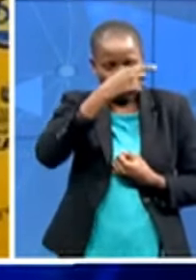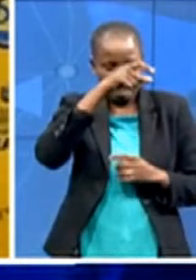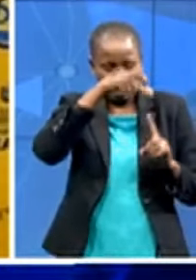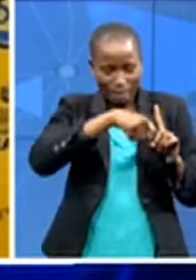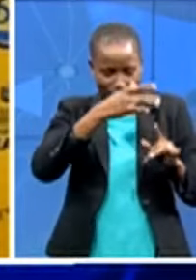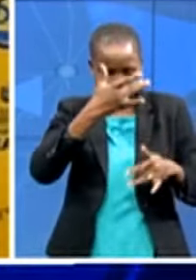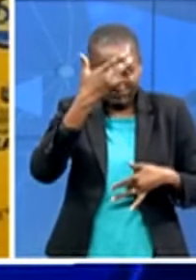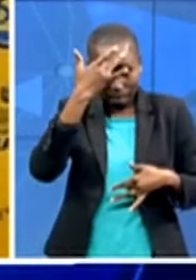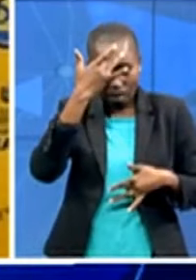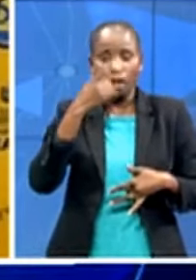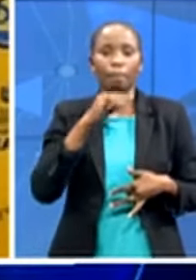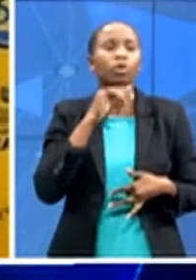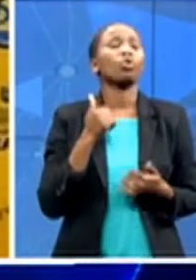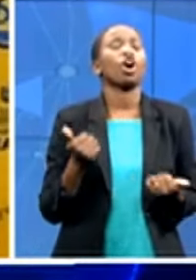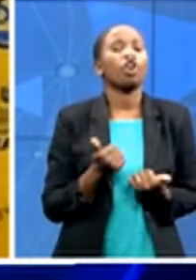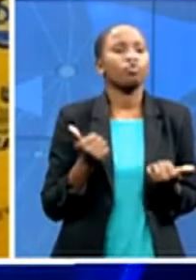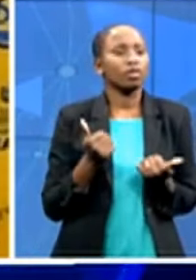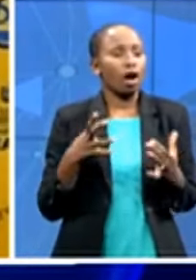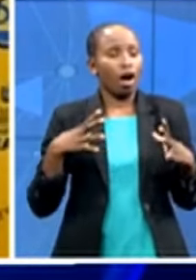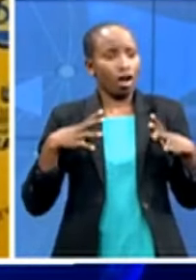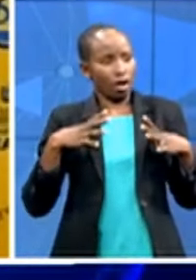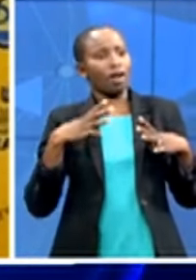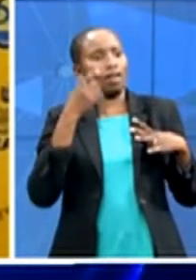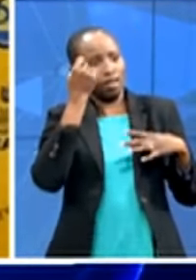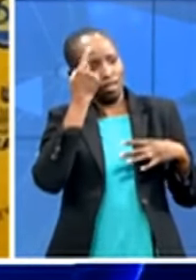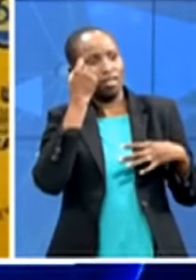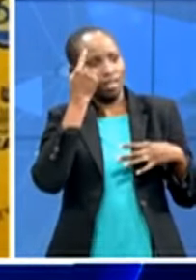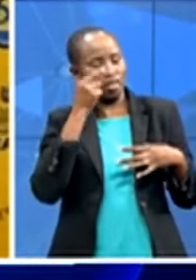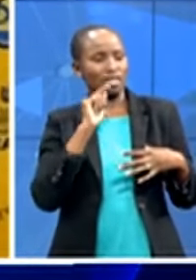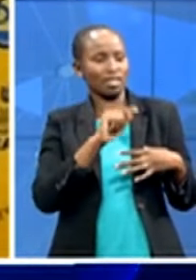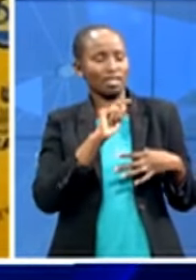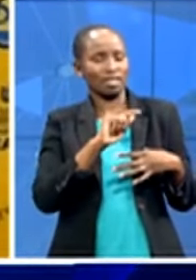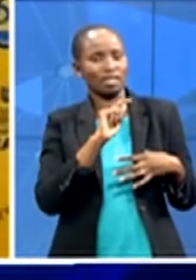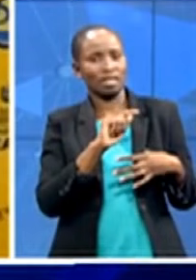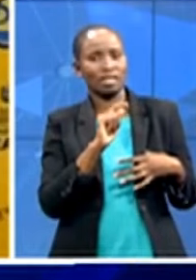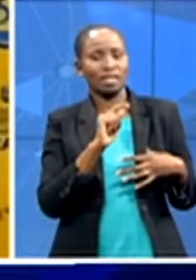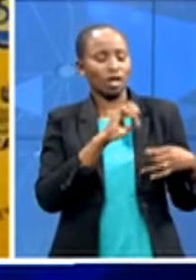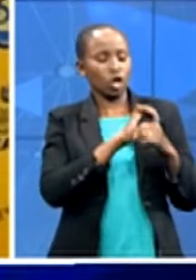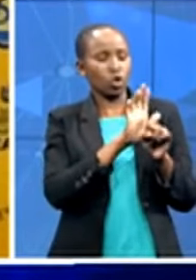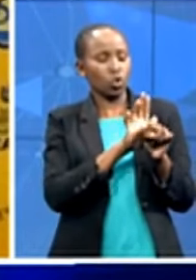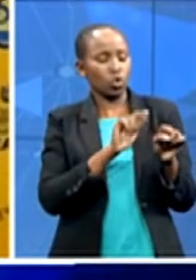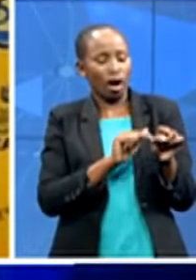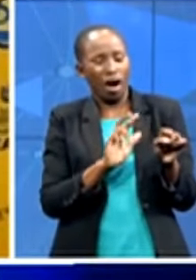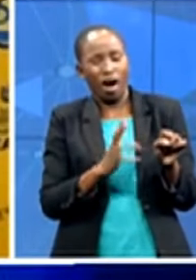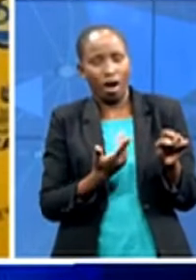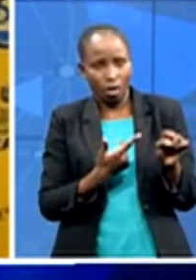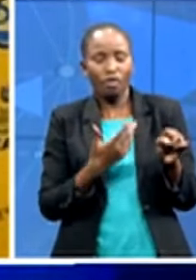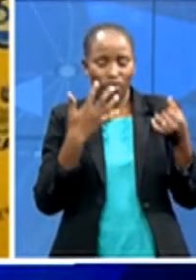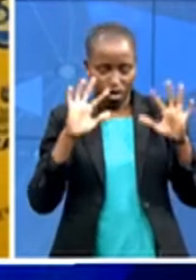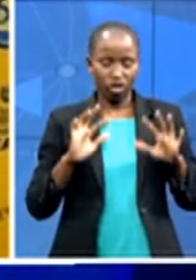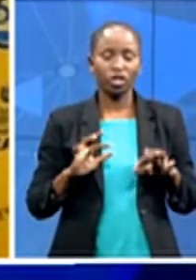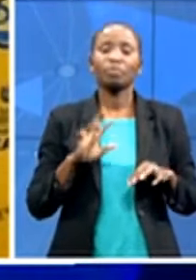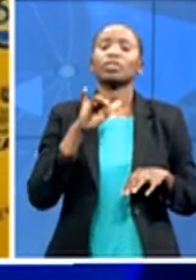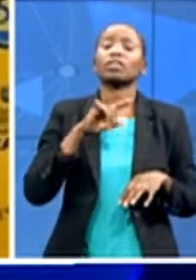understanding the behavior of this particular virus so that is why if you see all our